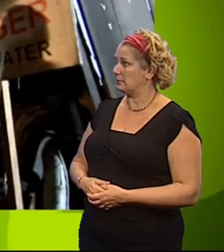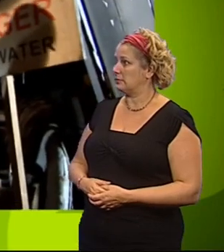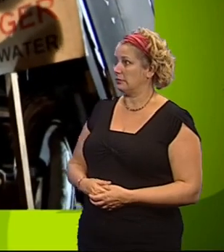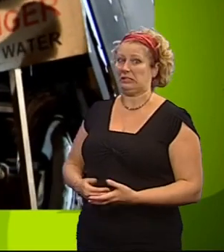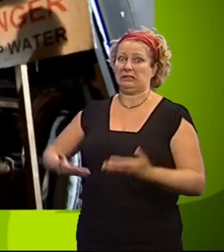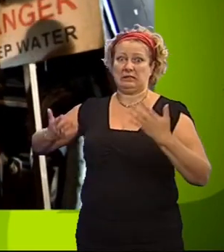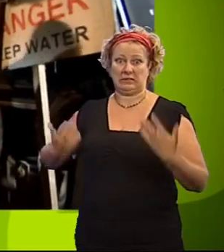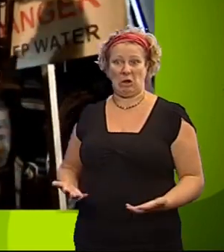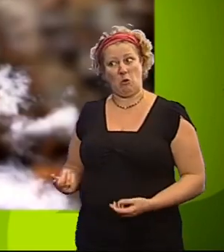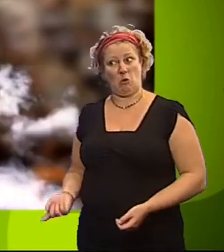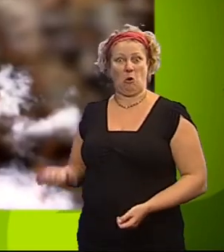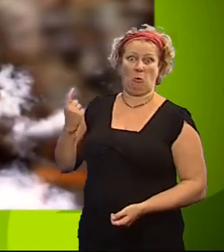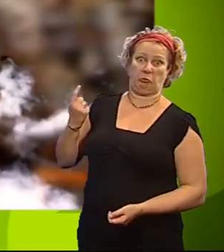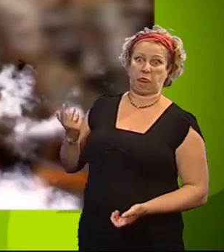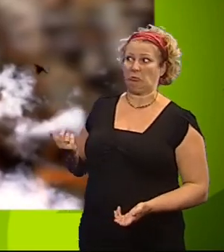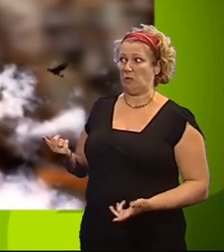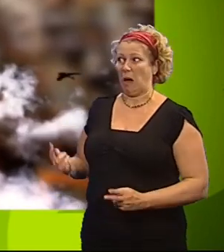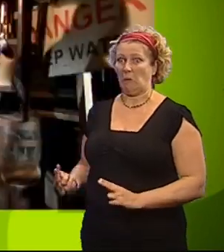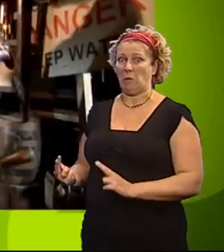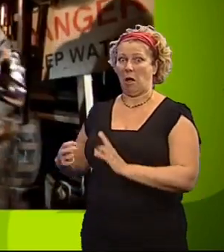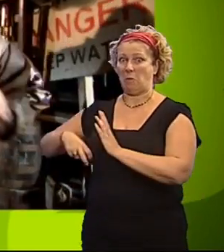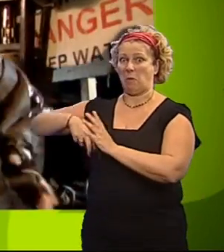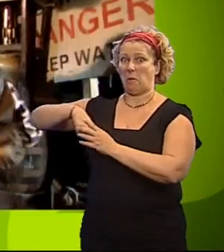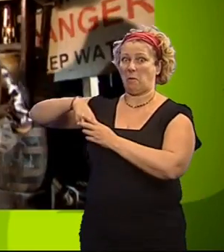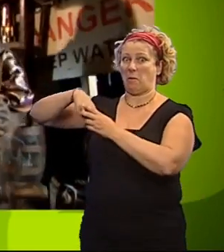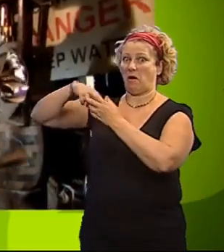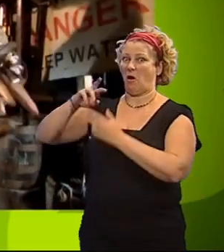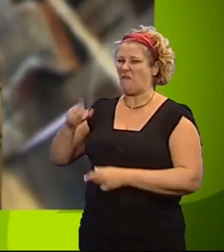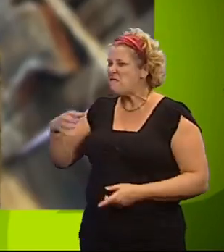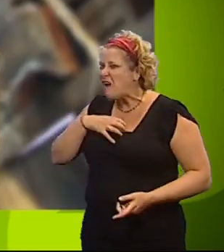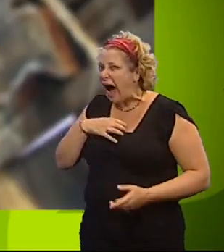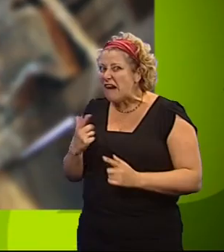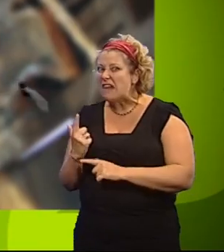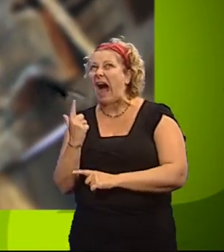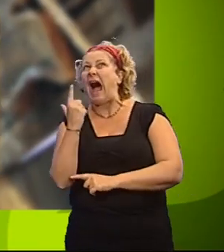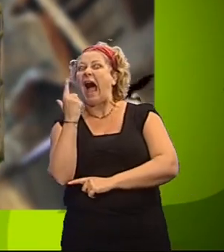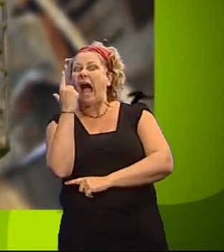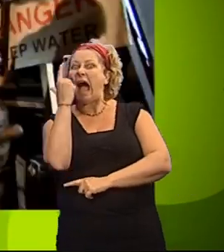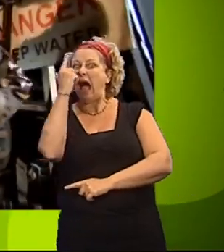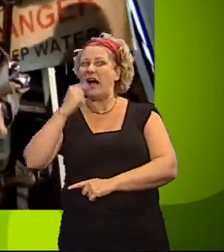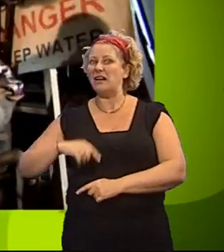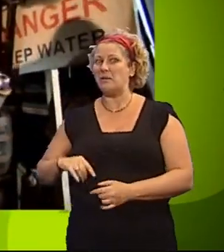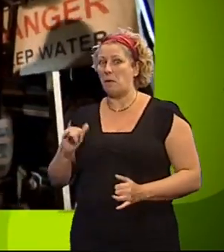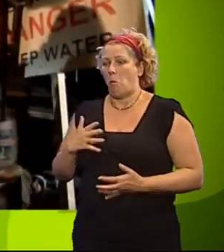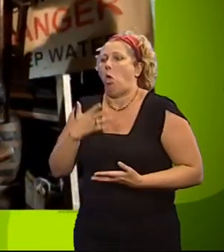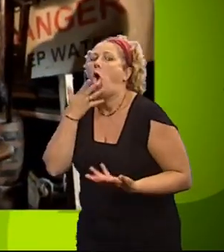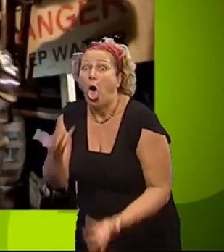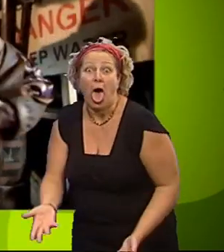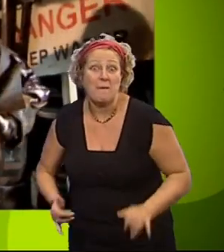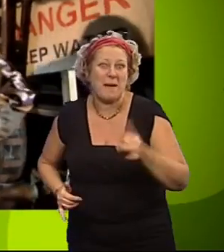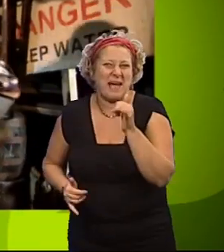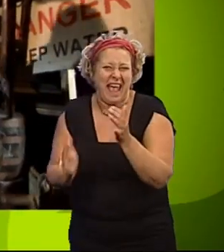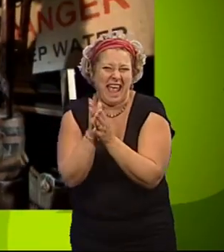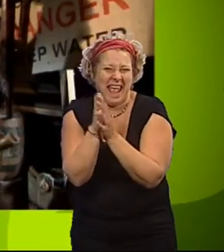So, up they come, up to the tower. Hey, I hope they're scared of heights. Hey, one of them might be sick. That would improve the smell of the place.